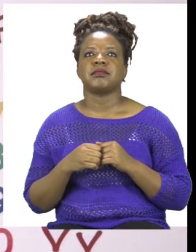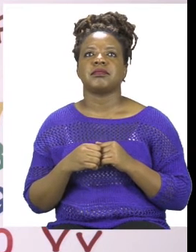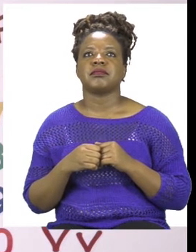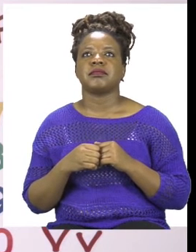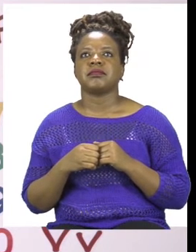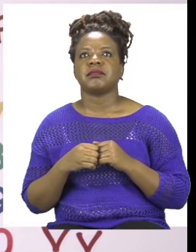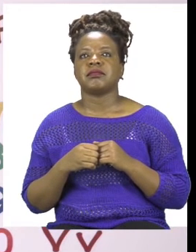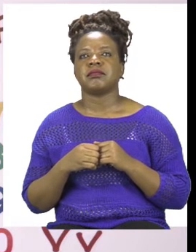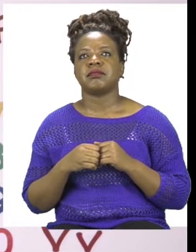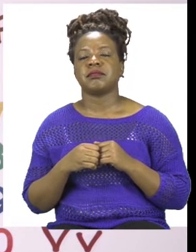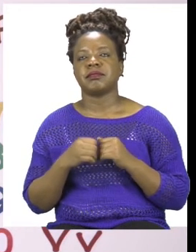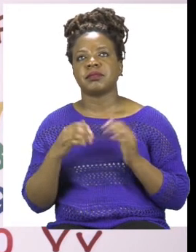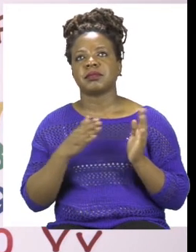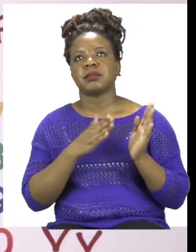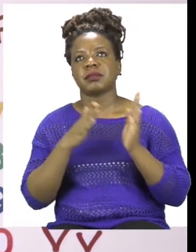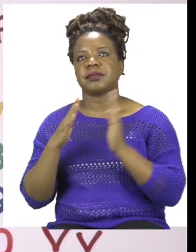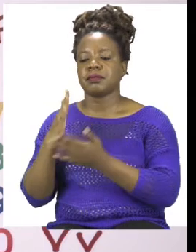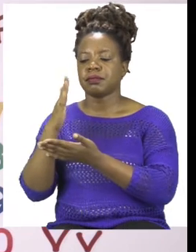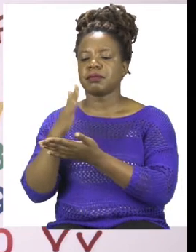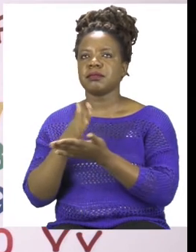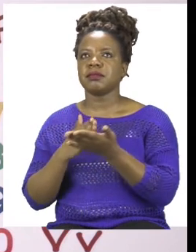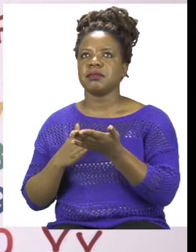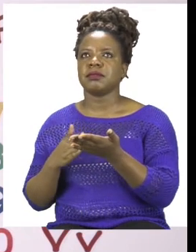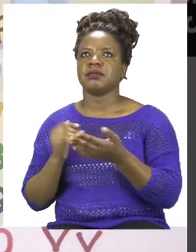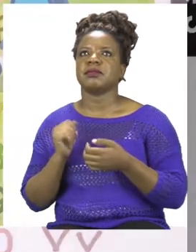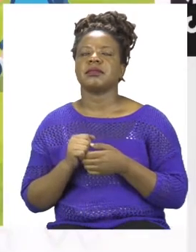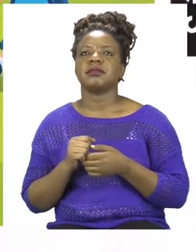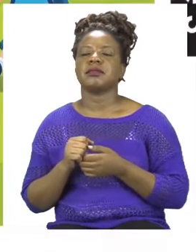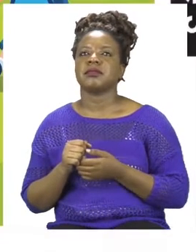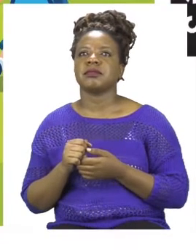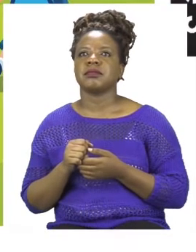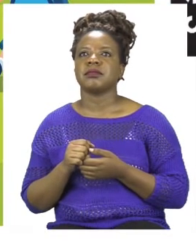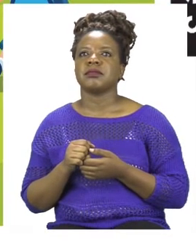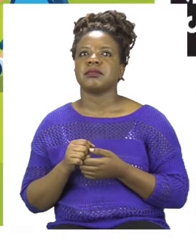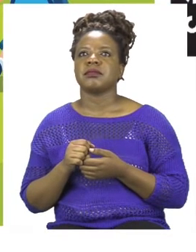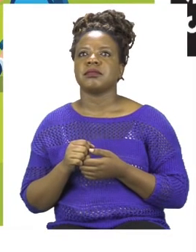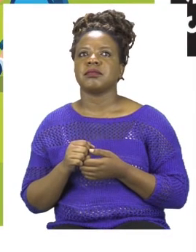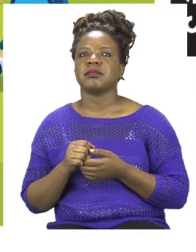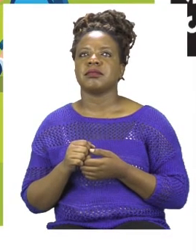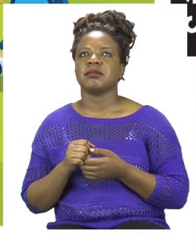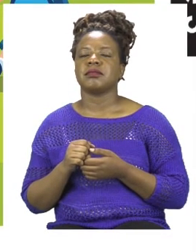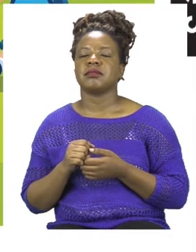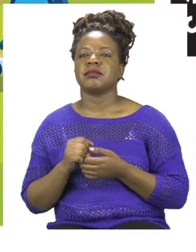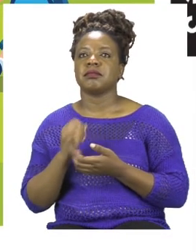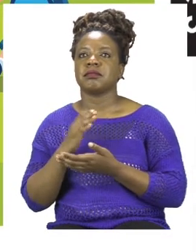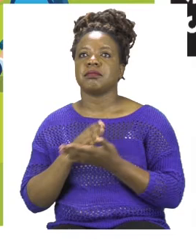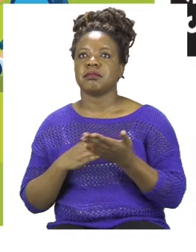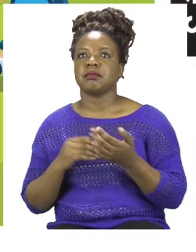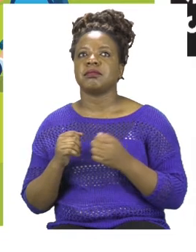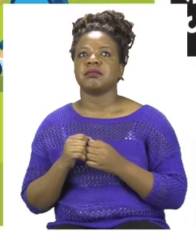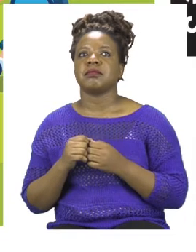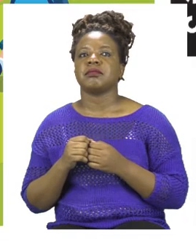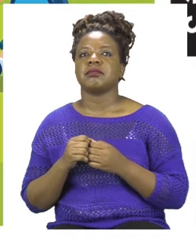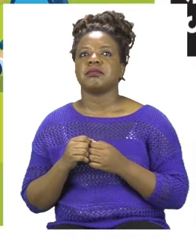done with doubling, let's go over to halving. Now halving is the exact opposite